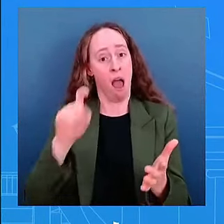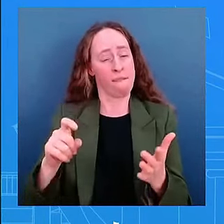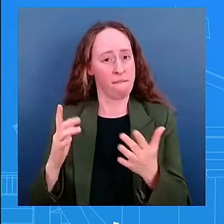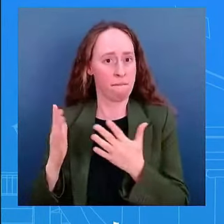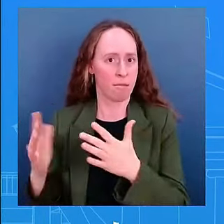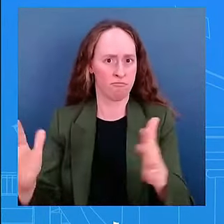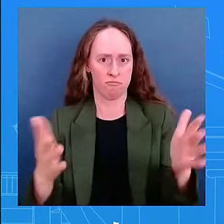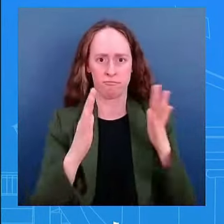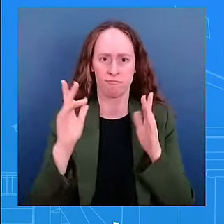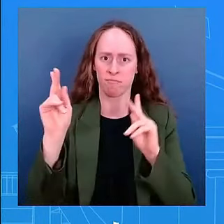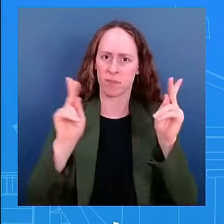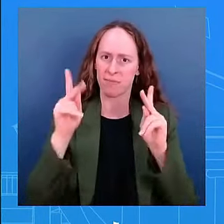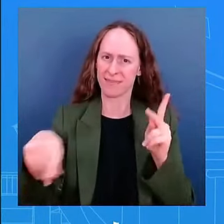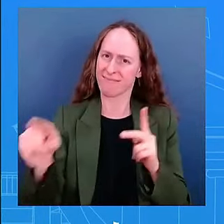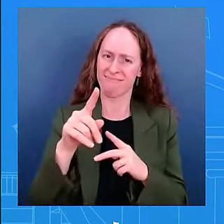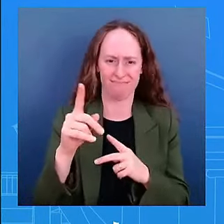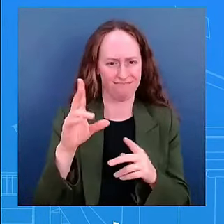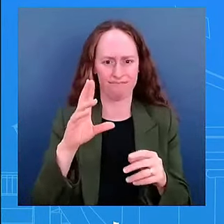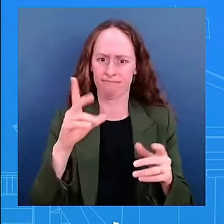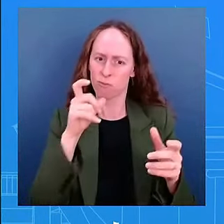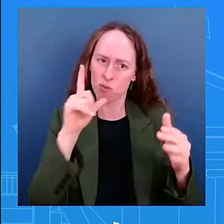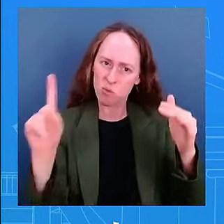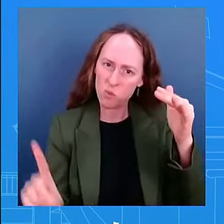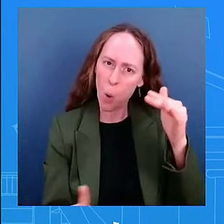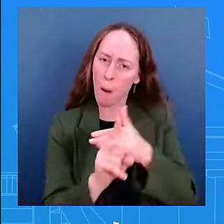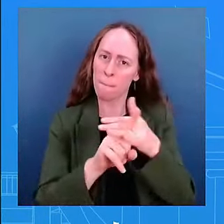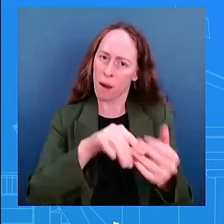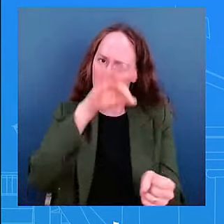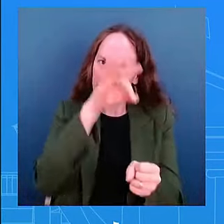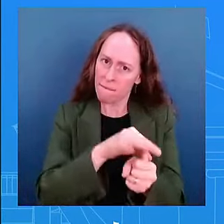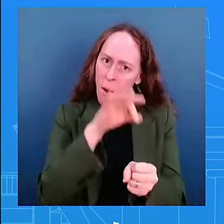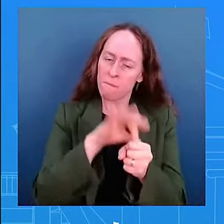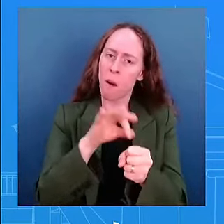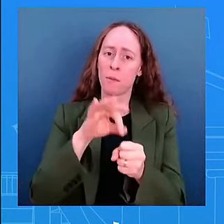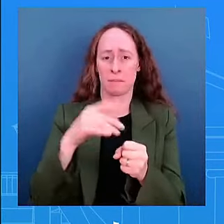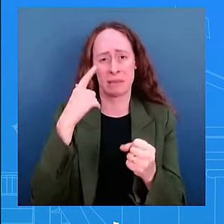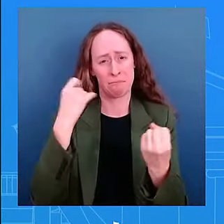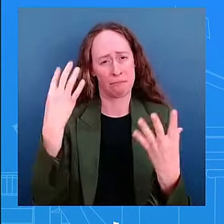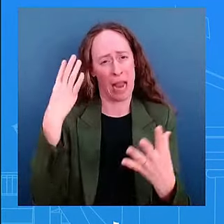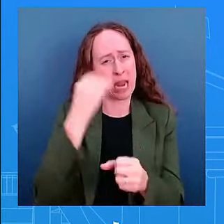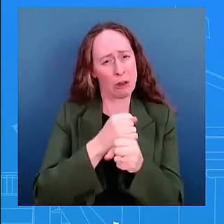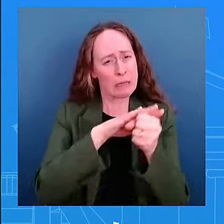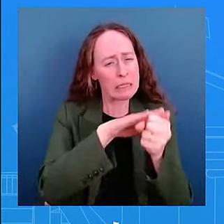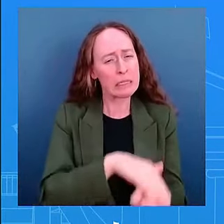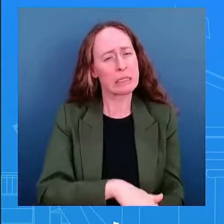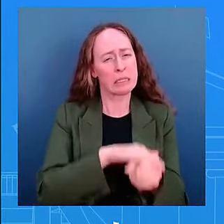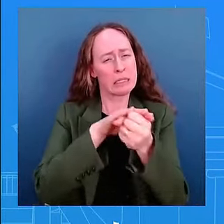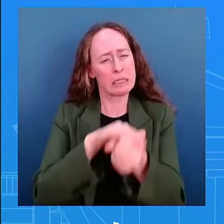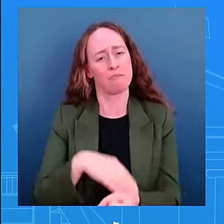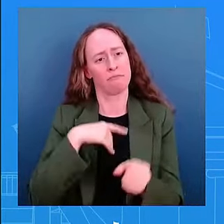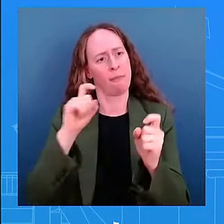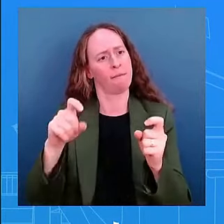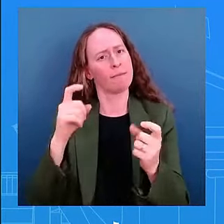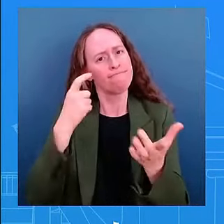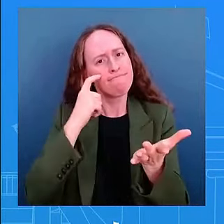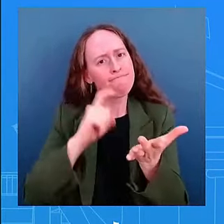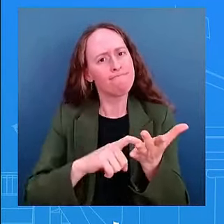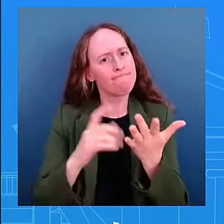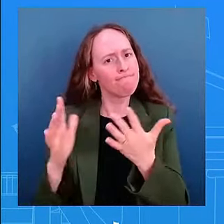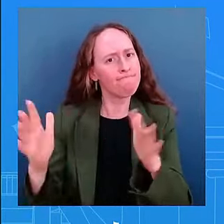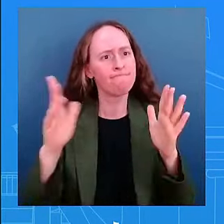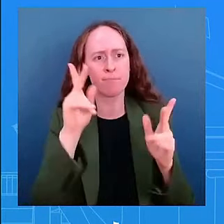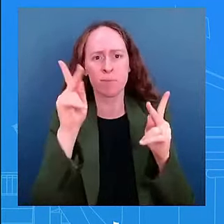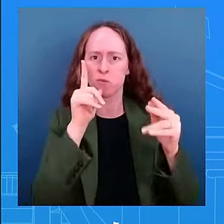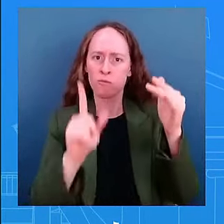election in the face of repression and adversity so we continue to call on venezuela's electoral authorities to release full